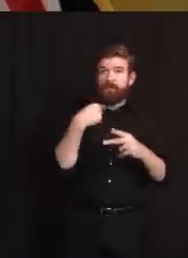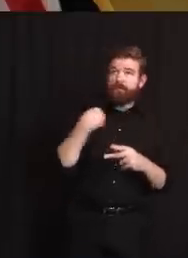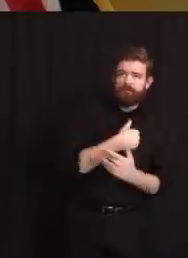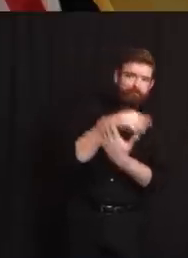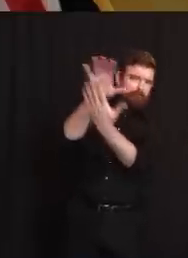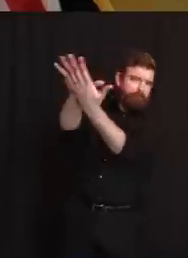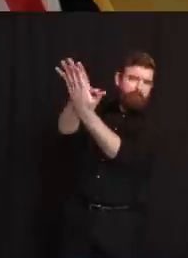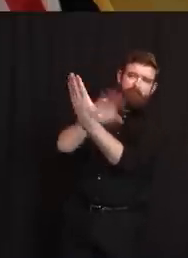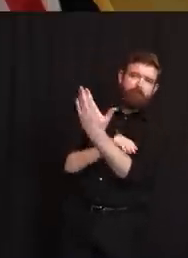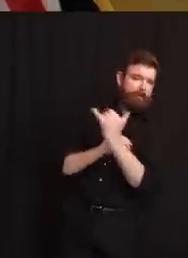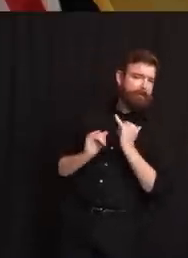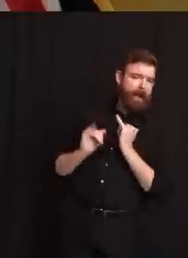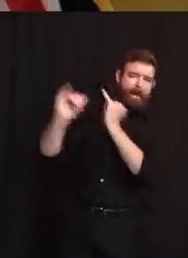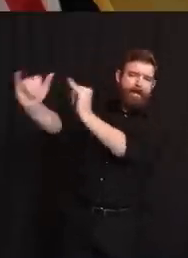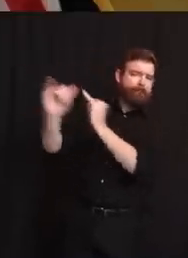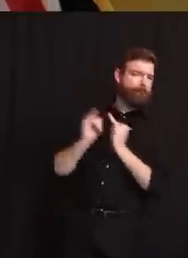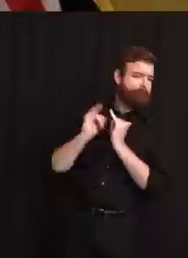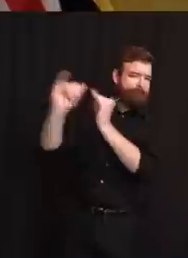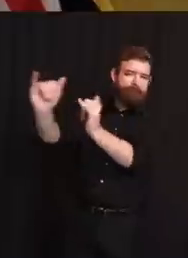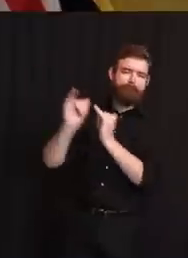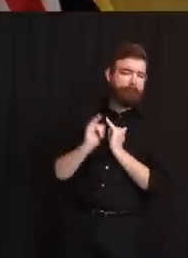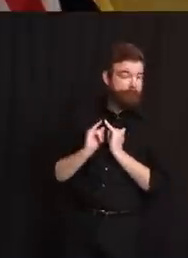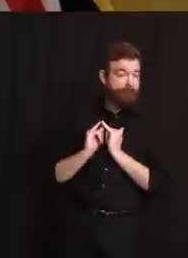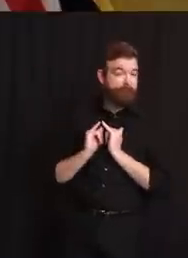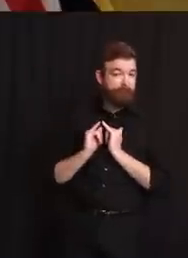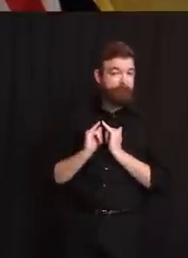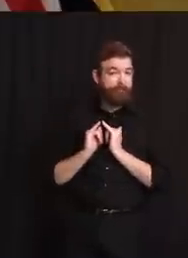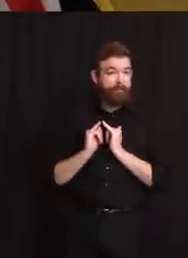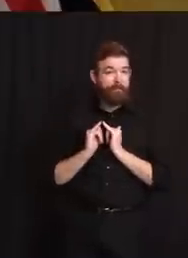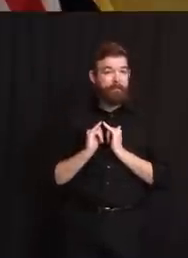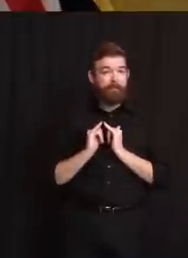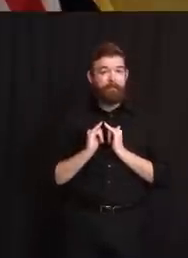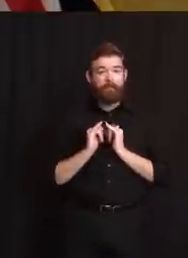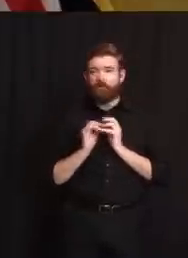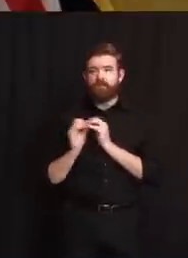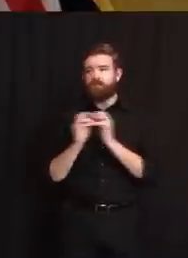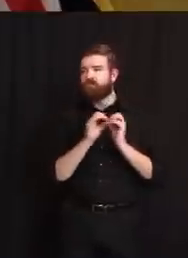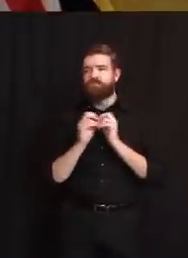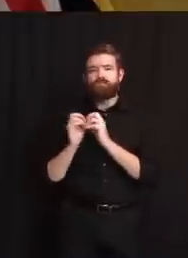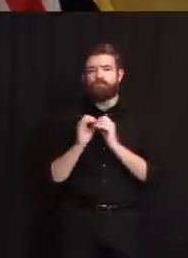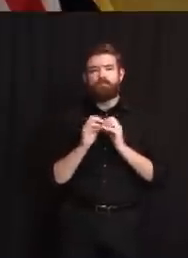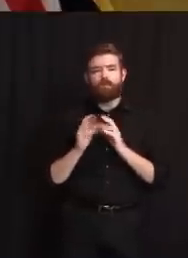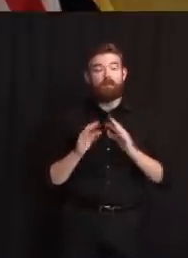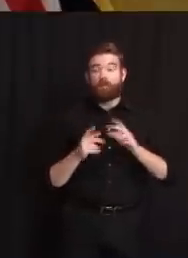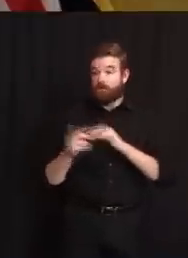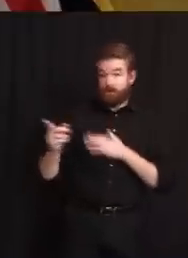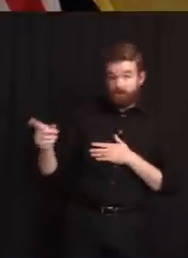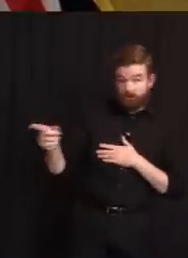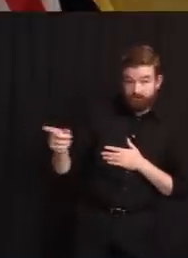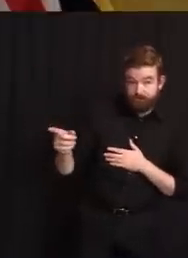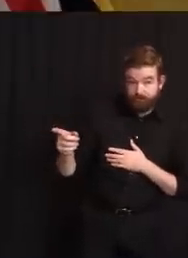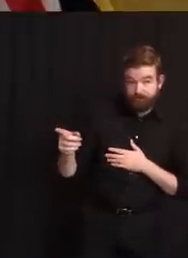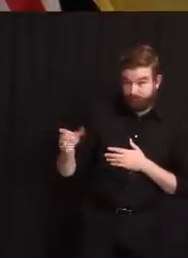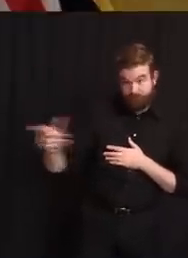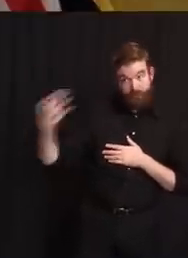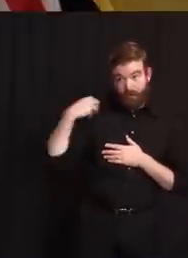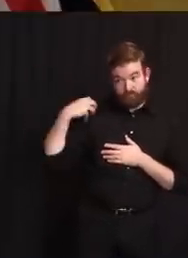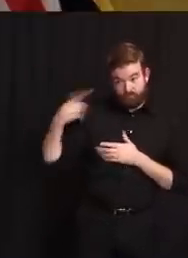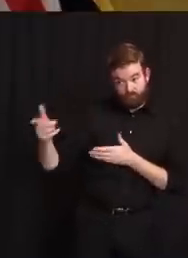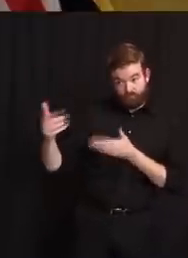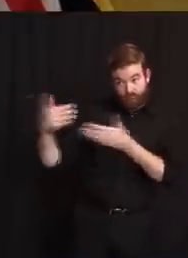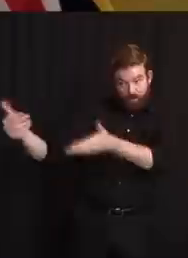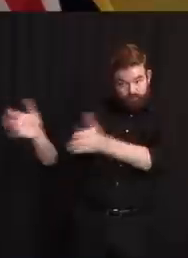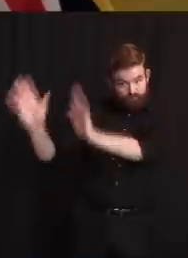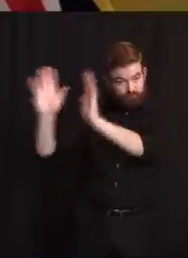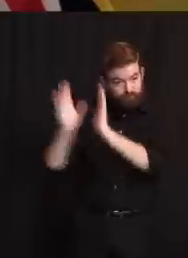Secondly, I'm sorry, go ahead, the governor. Secondly, Judy, let there be no doubt, you're the boss here. March 31st, we